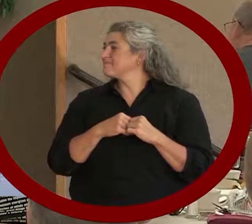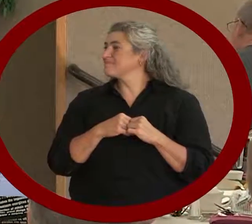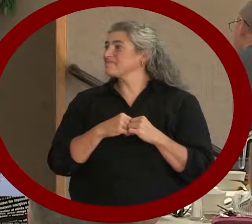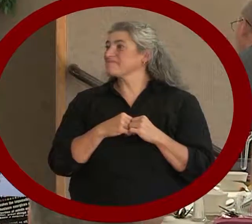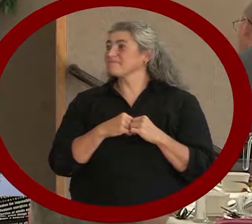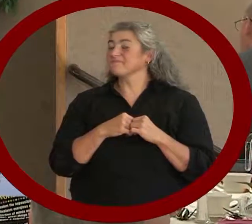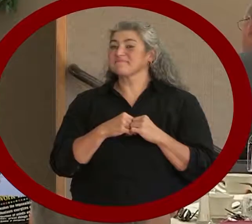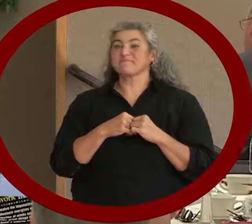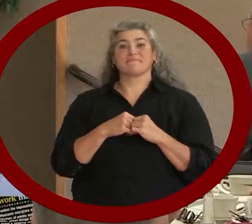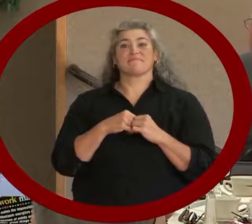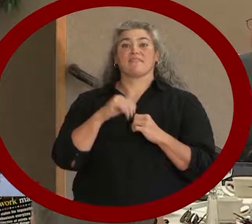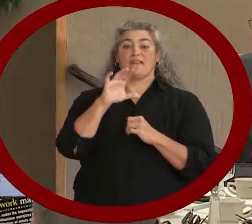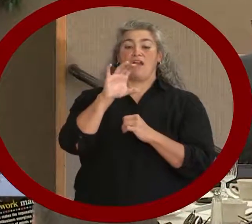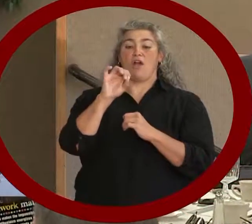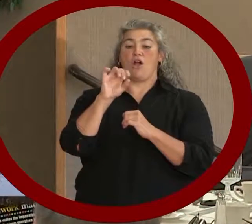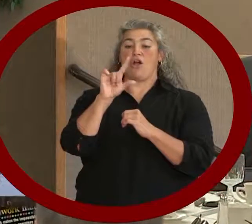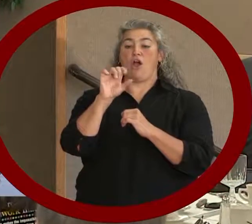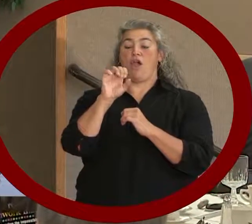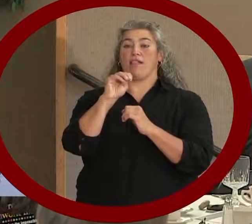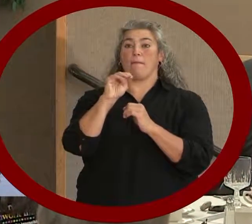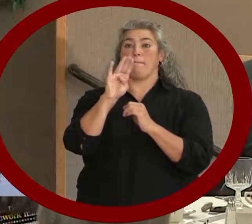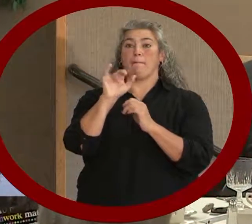Columbine Health Systems.